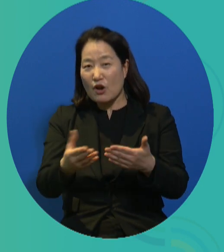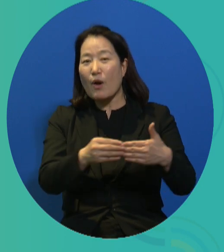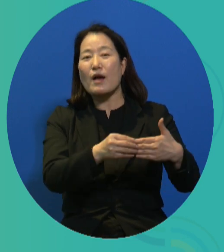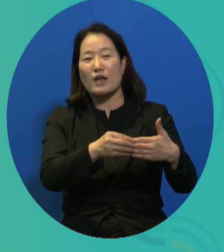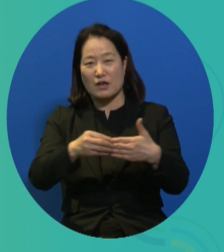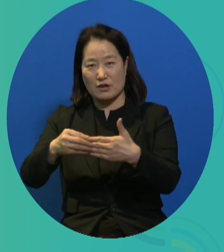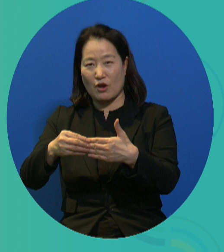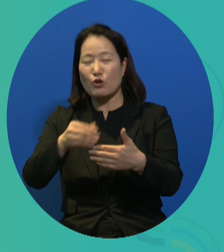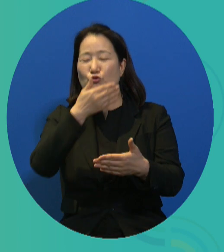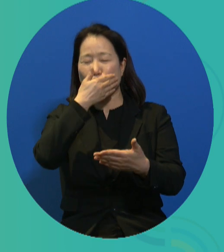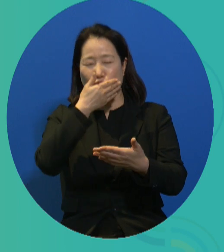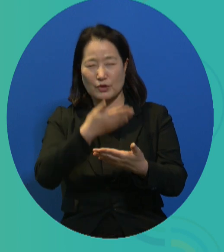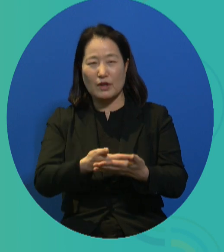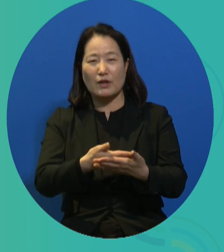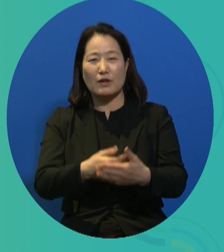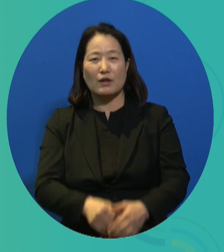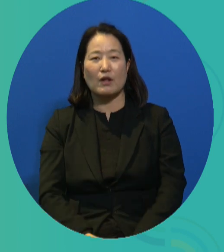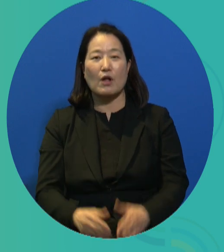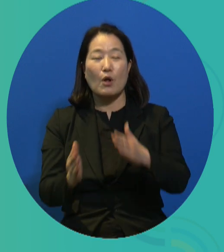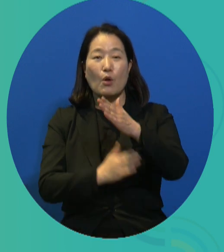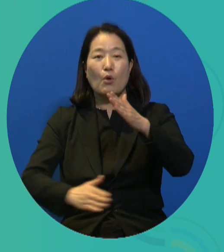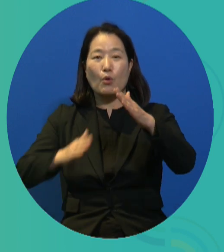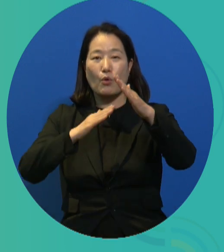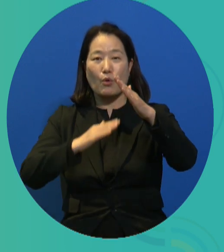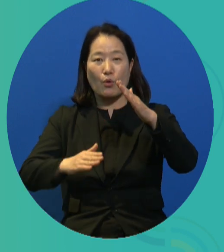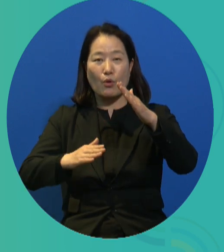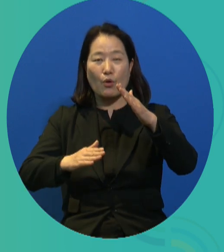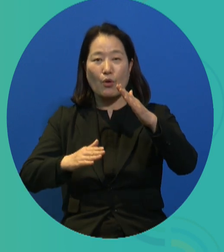helping changing the paradigm of work.